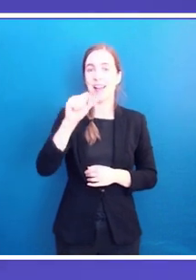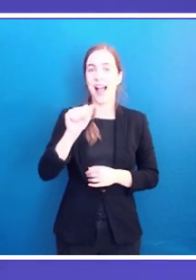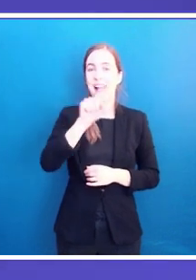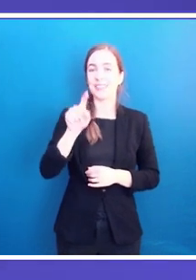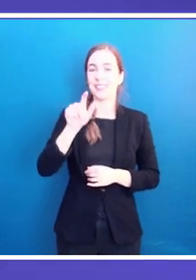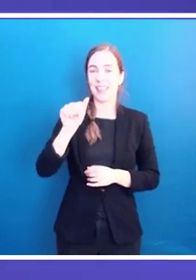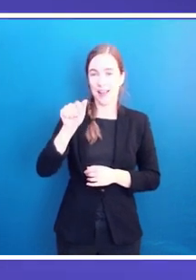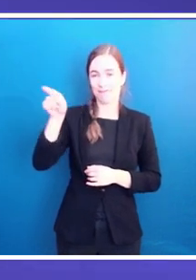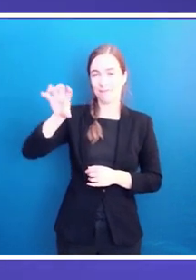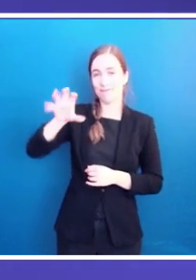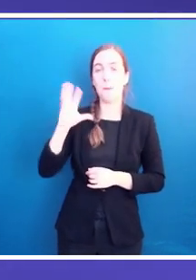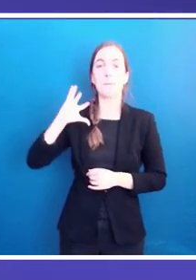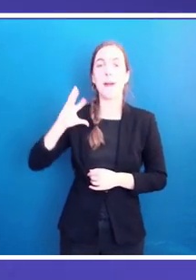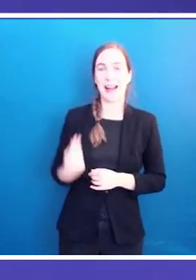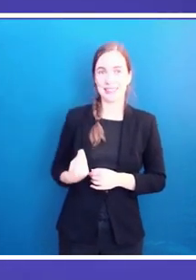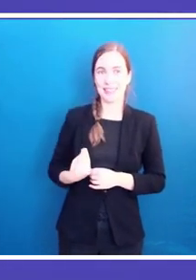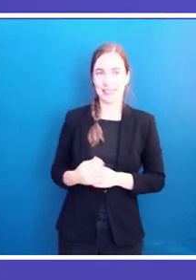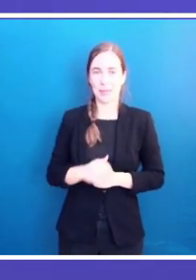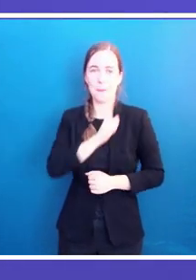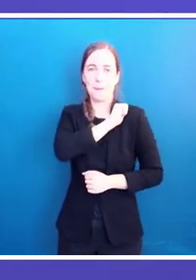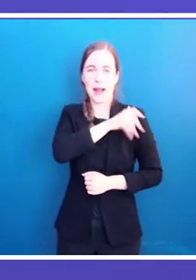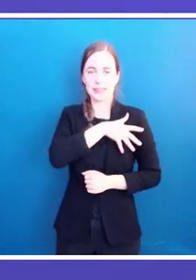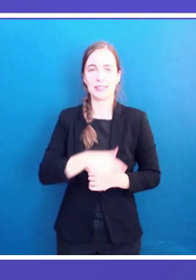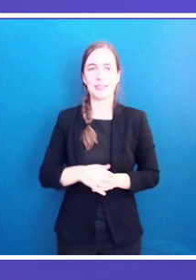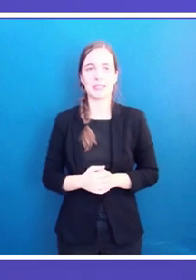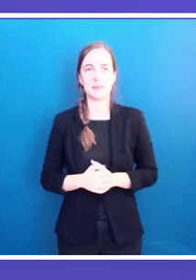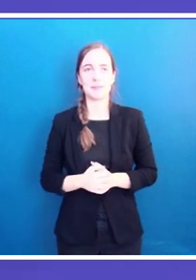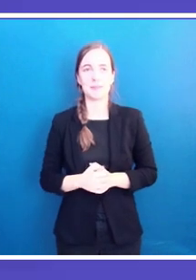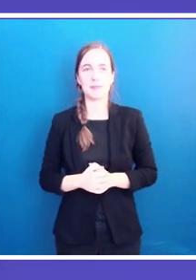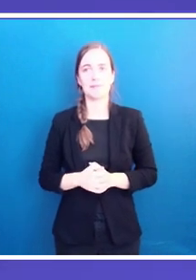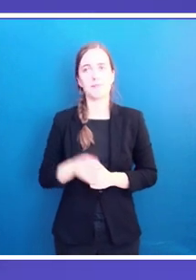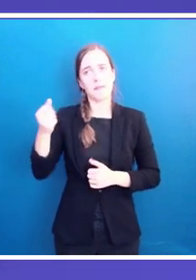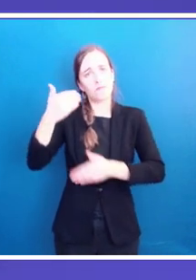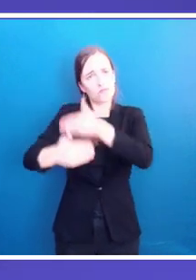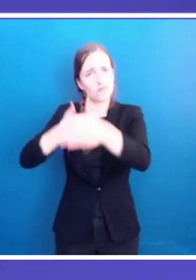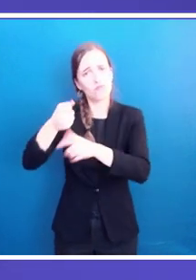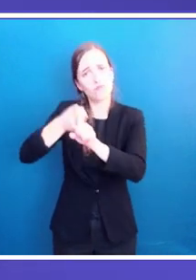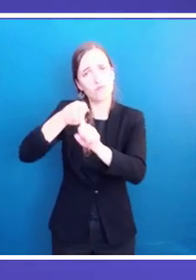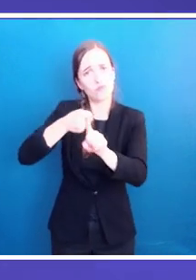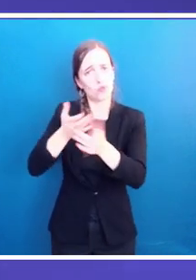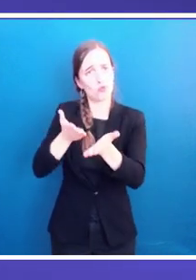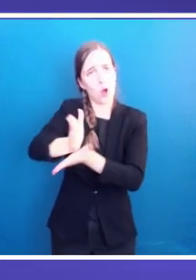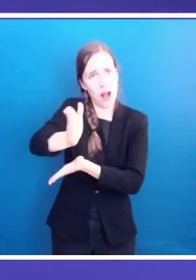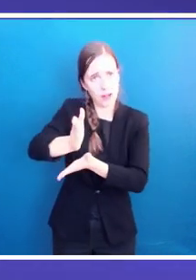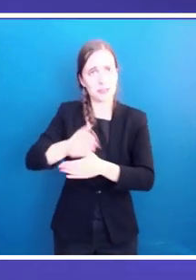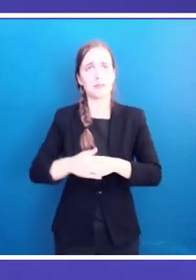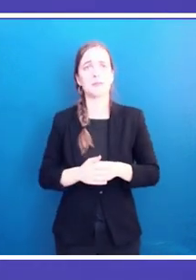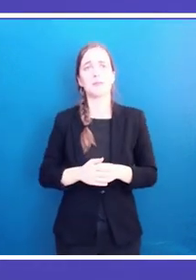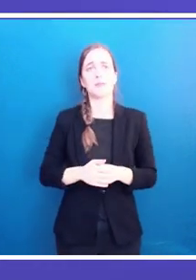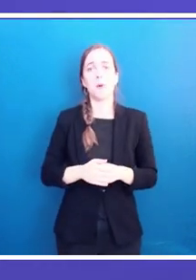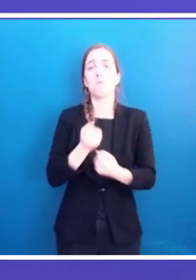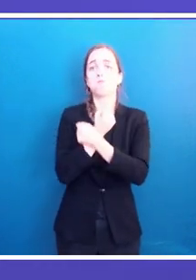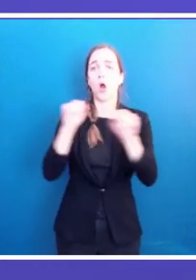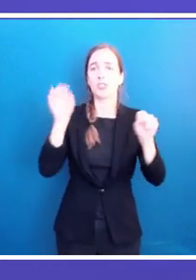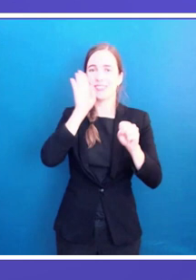Sarajevo, Hebron, Libya or Tangier. Or the Project on Gender Equality, Infant Protection and Disaster Prevention we launched in